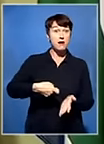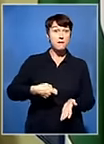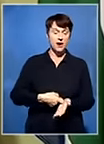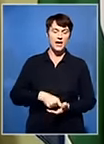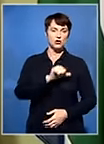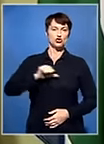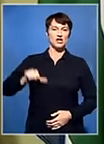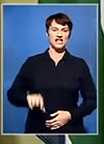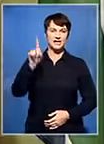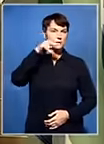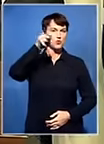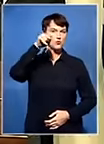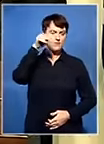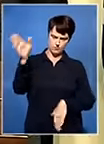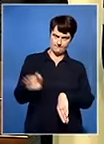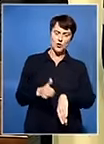most of it.